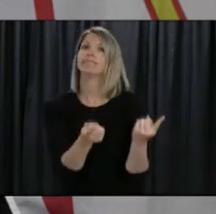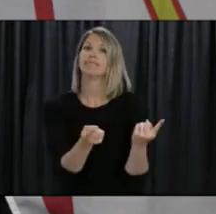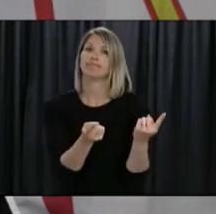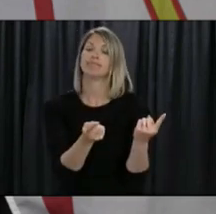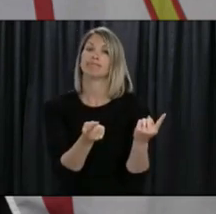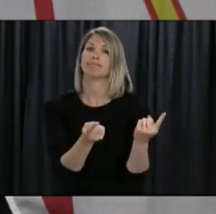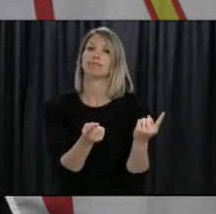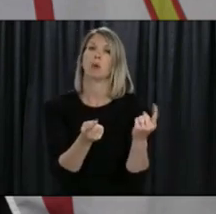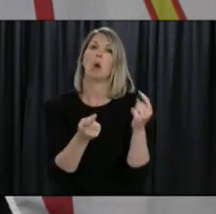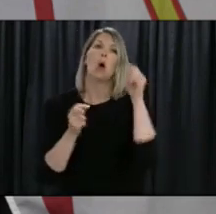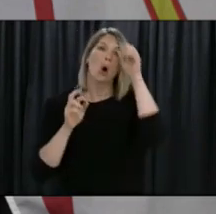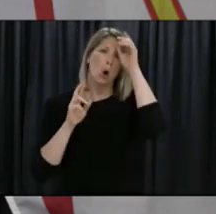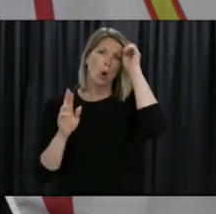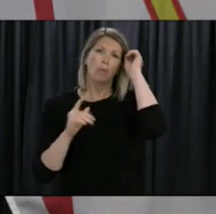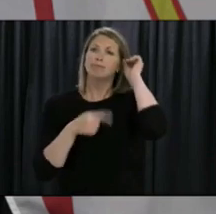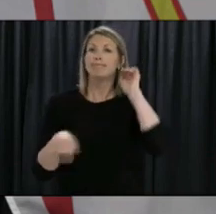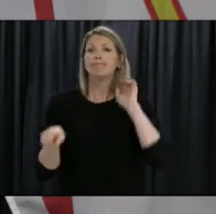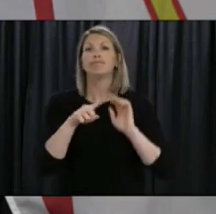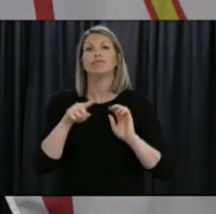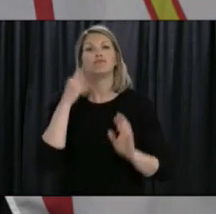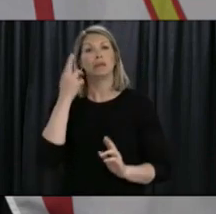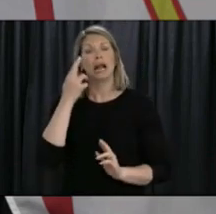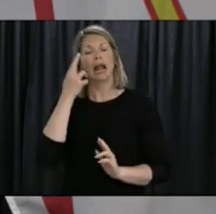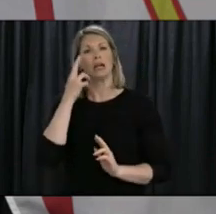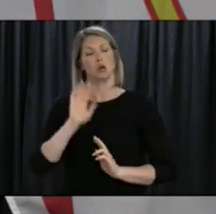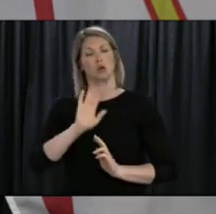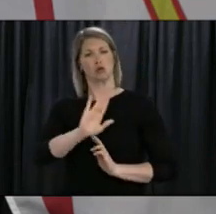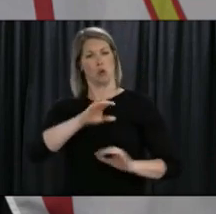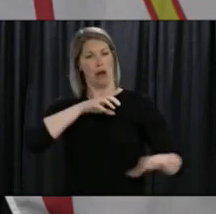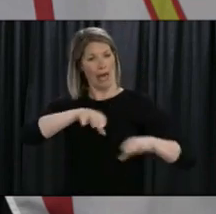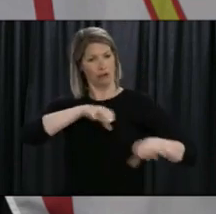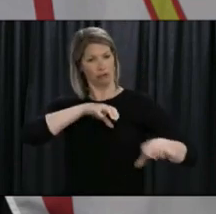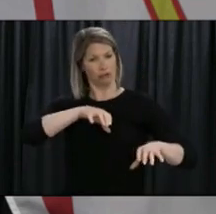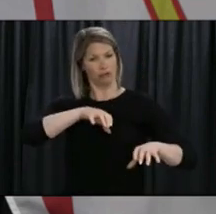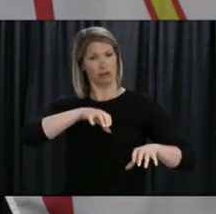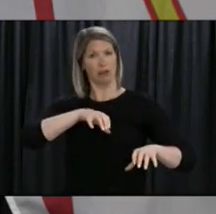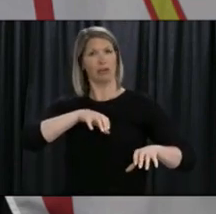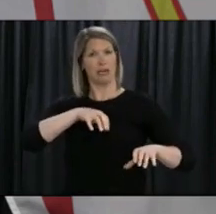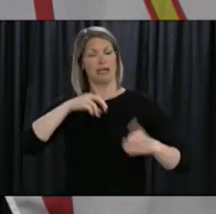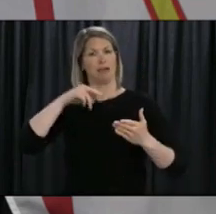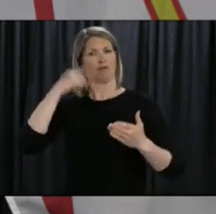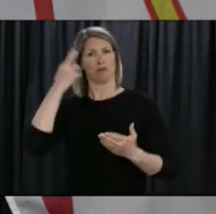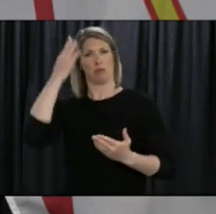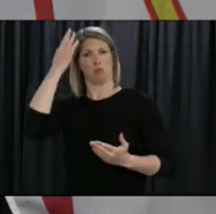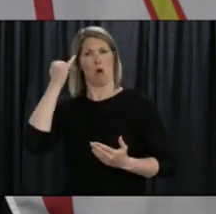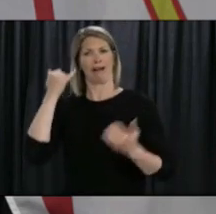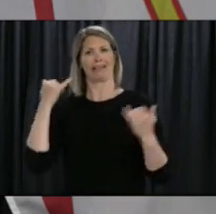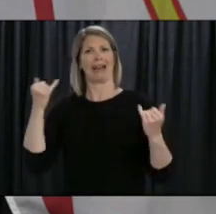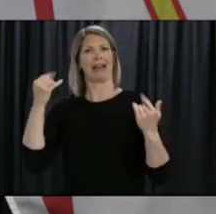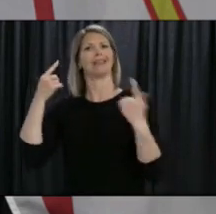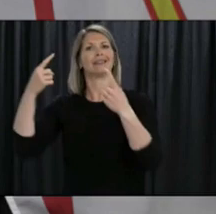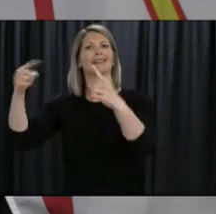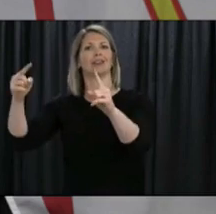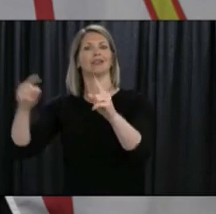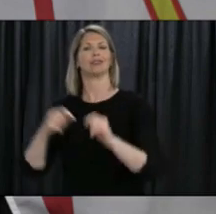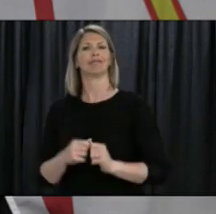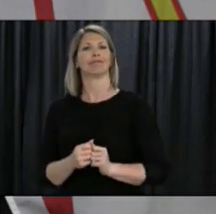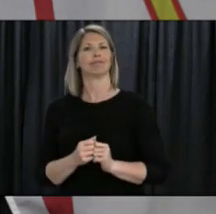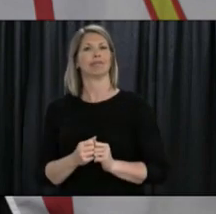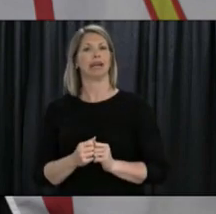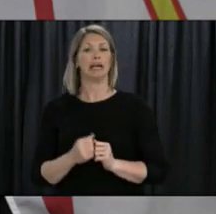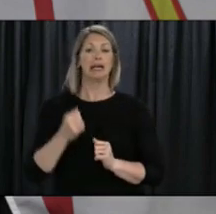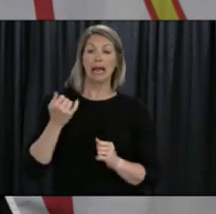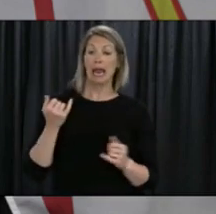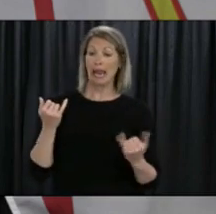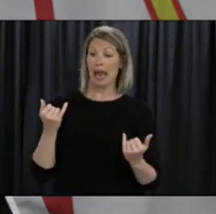realize the significance of your actions as they have undoubtedly gotten us to where we are today. If all goes well for the next